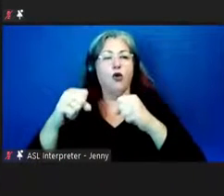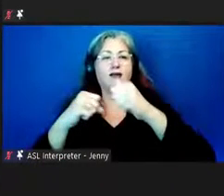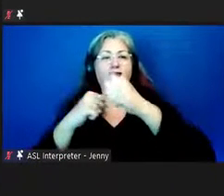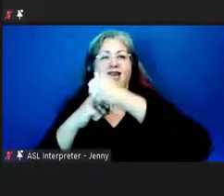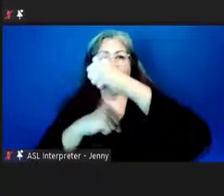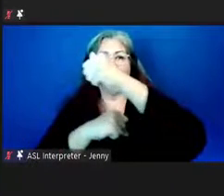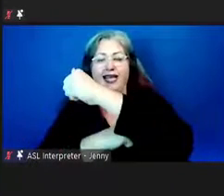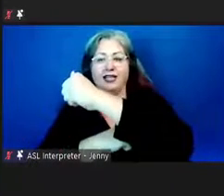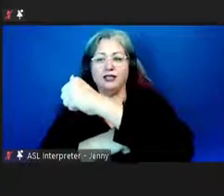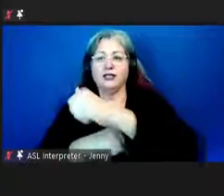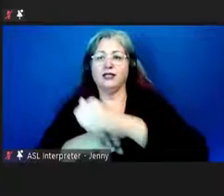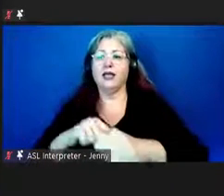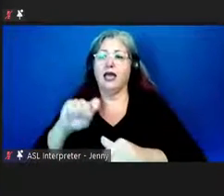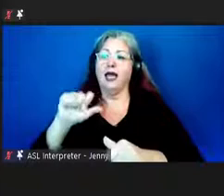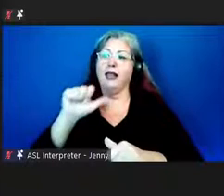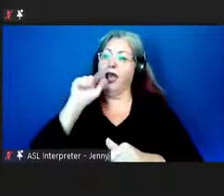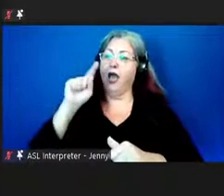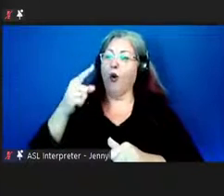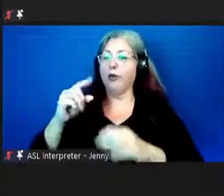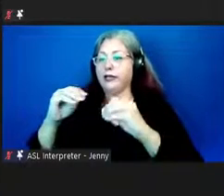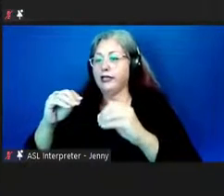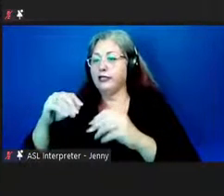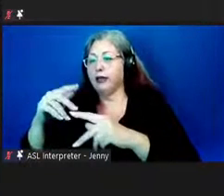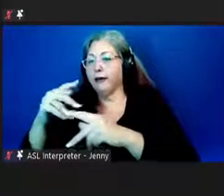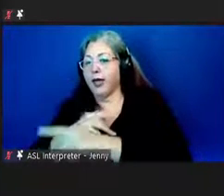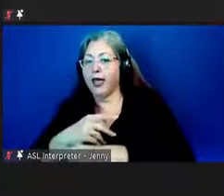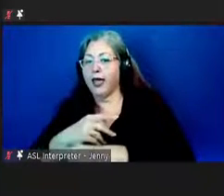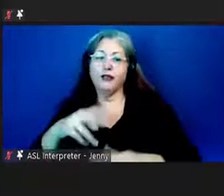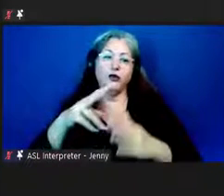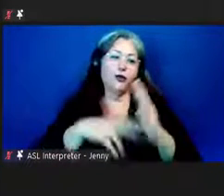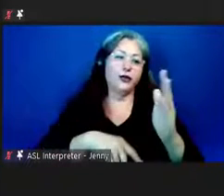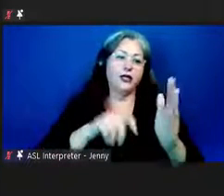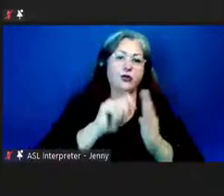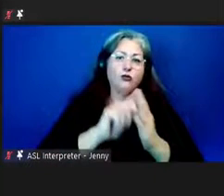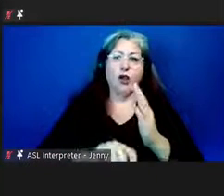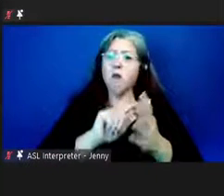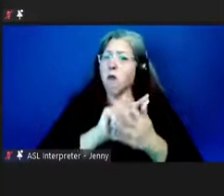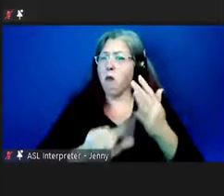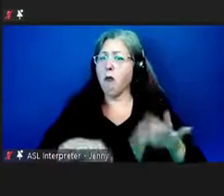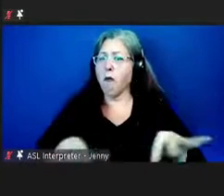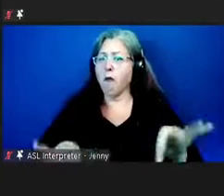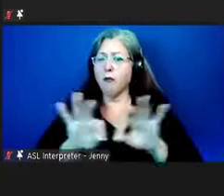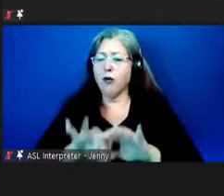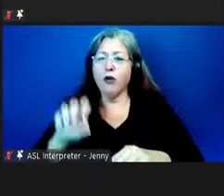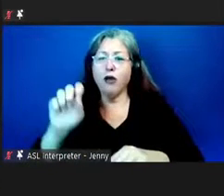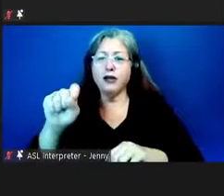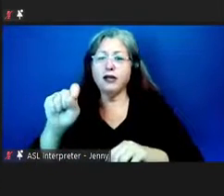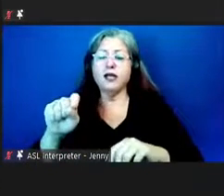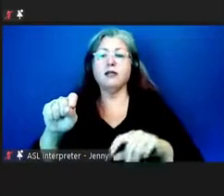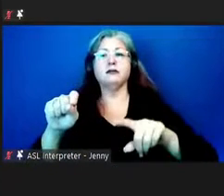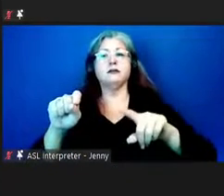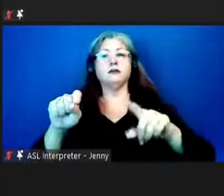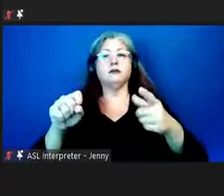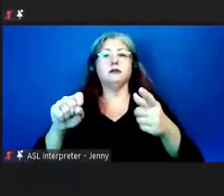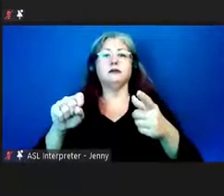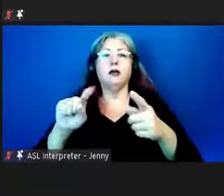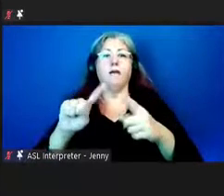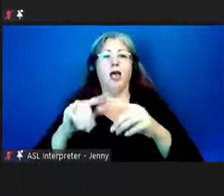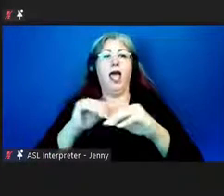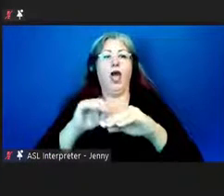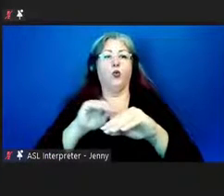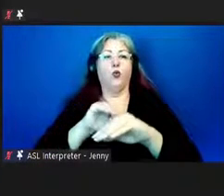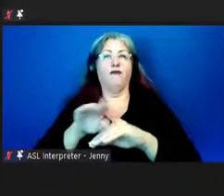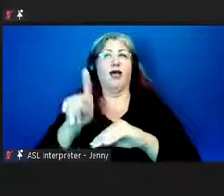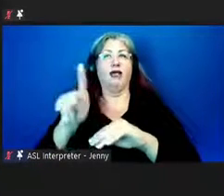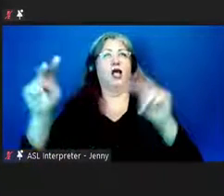not just teaching them math and reading and writing, which is all very important, but also also affecting how they see